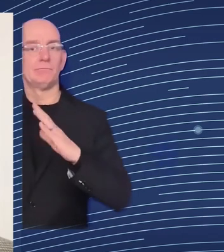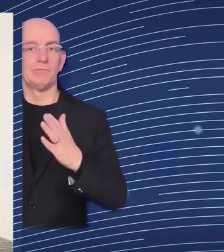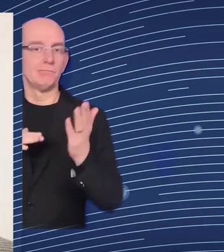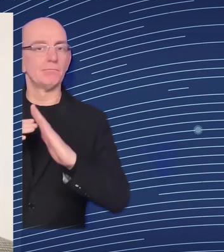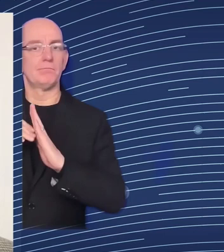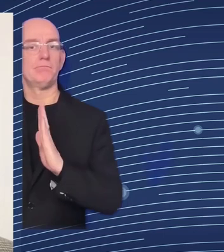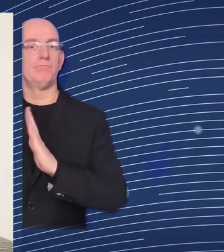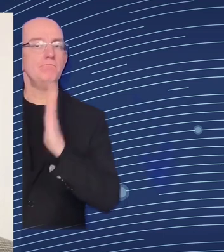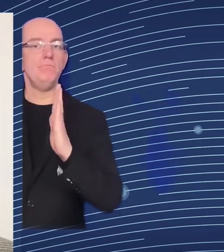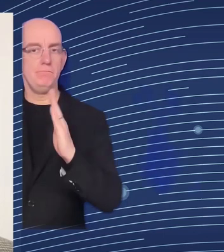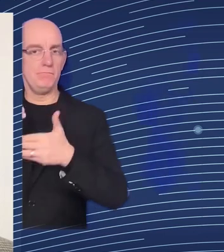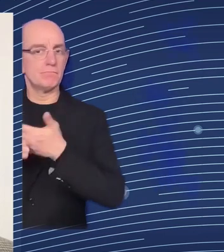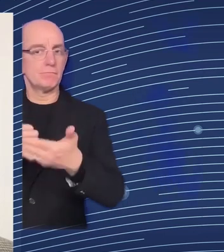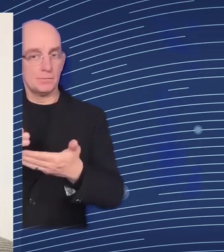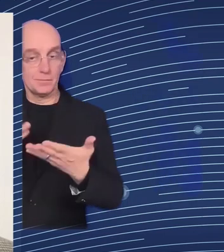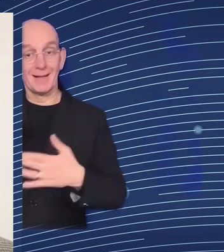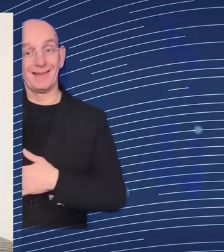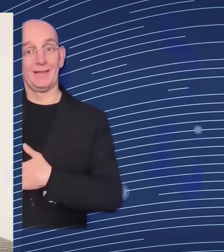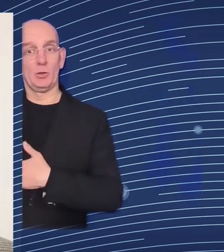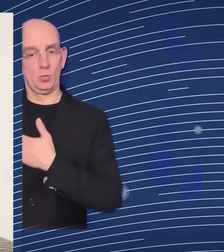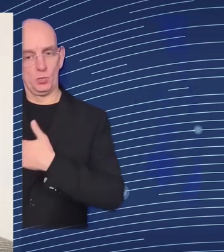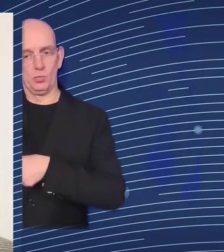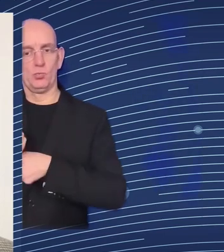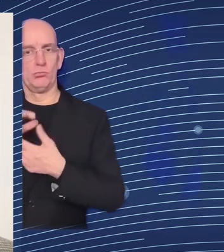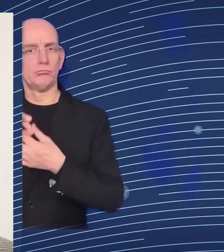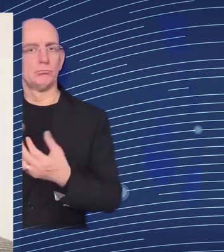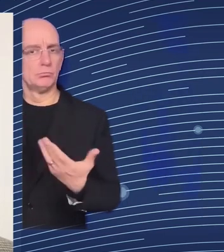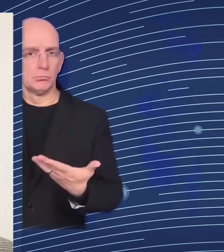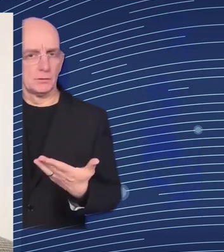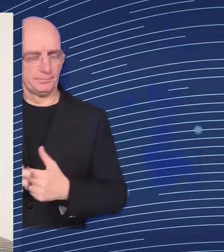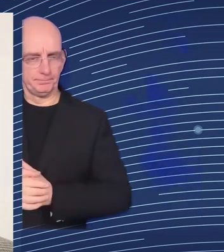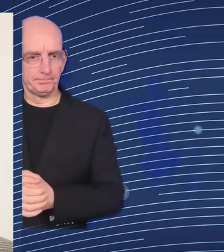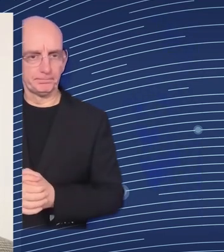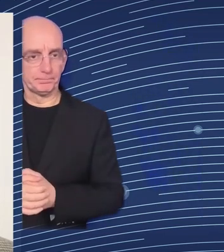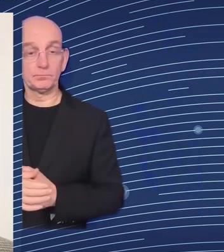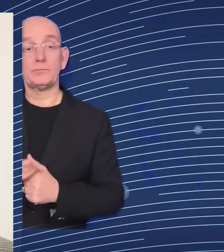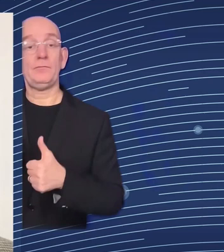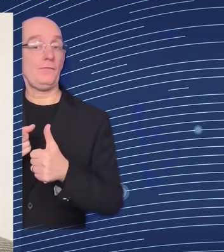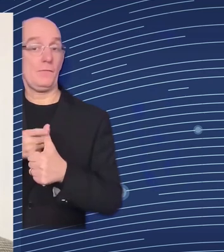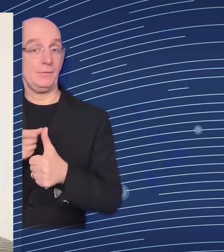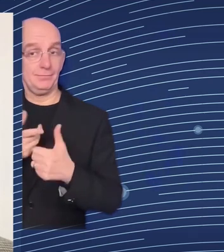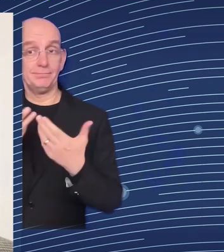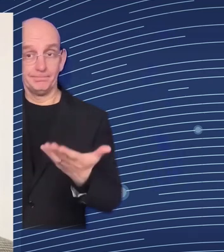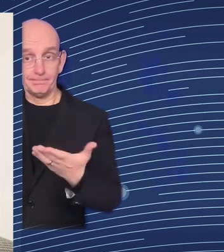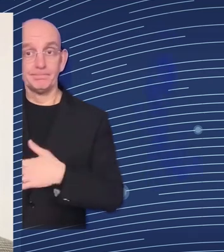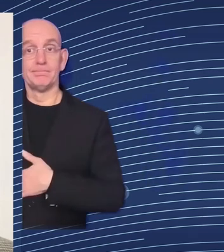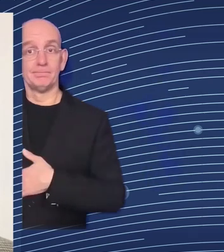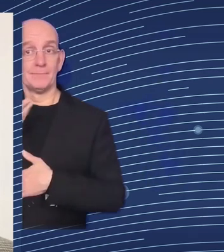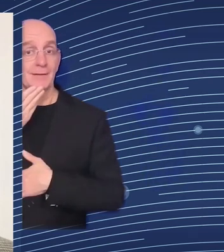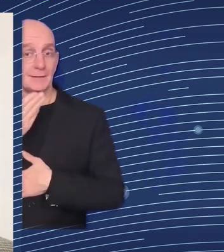so first thank you very much for bringing us together and i'm very happy also to uh to be together with the